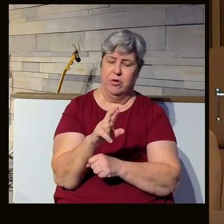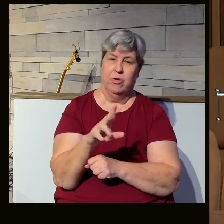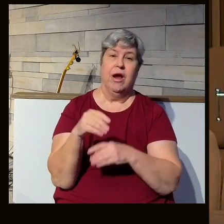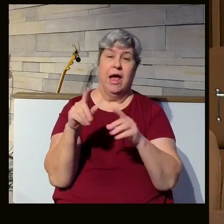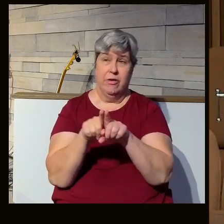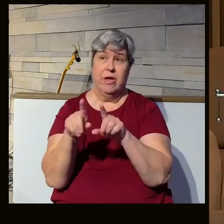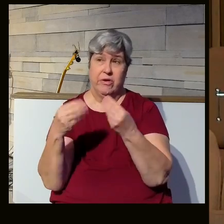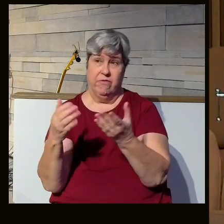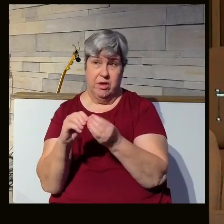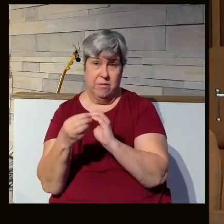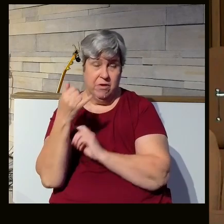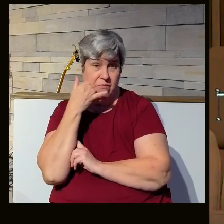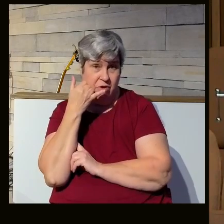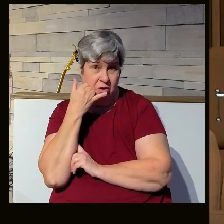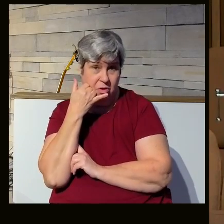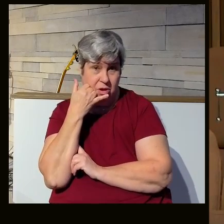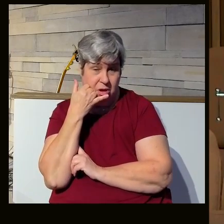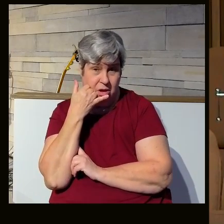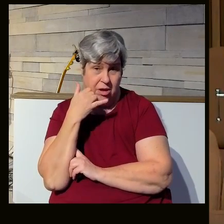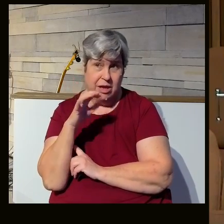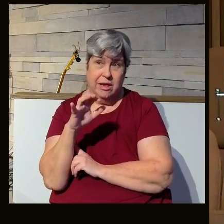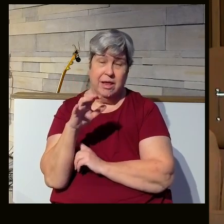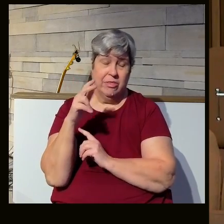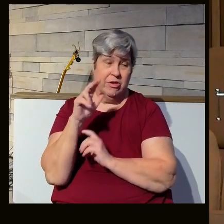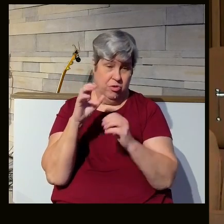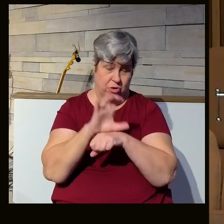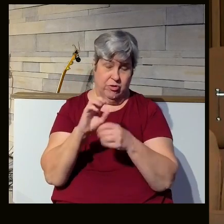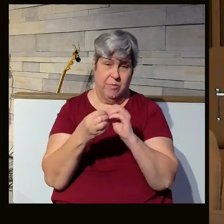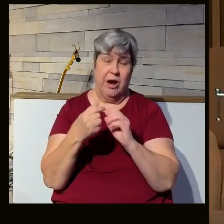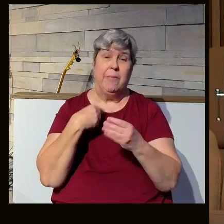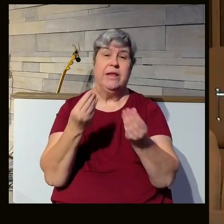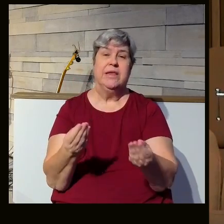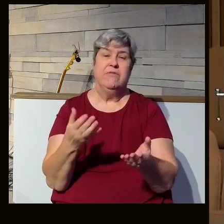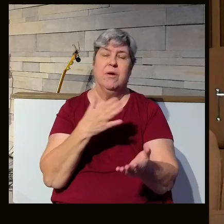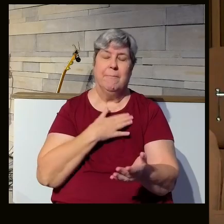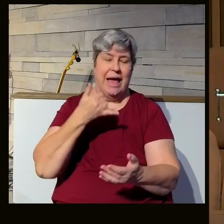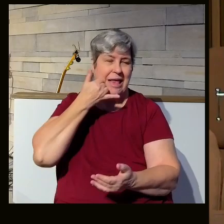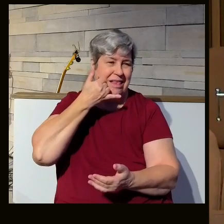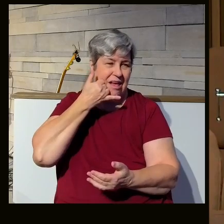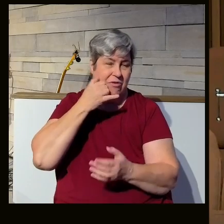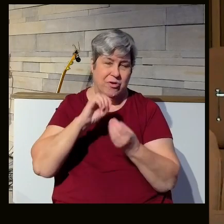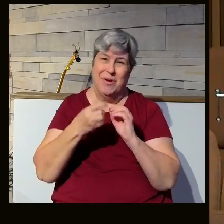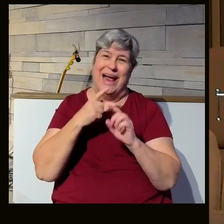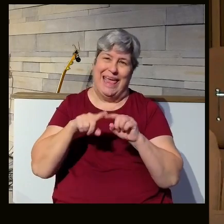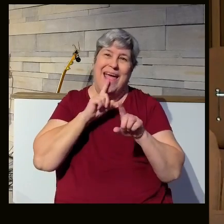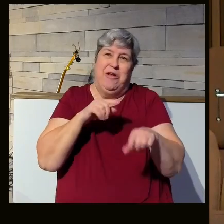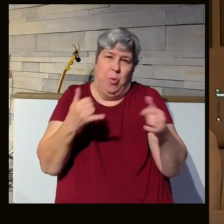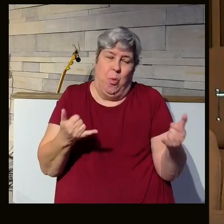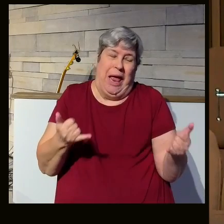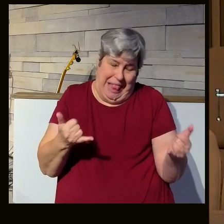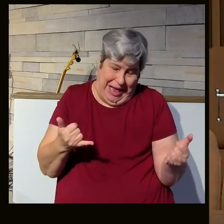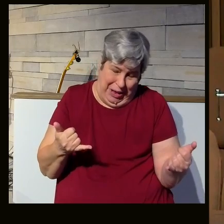going to give you a phone number. Or I'm going to give you, there's the church's number. I'm going to give you my cell phone number. Obviously, I can't answer it right now.